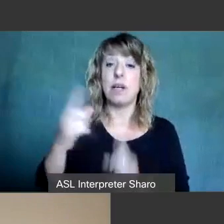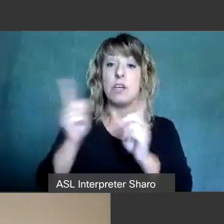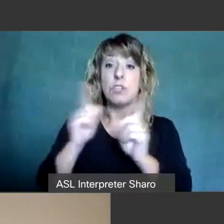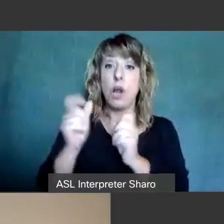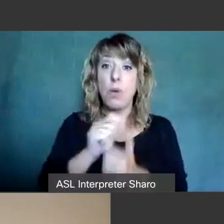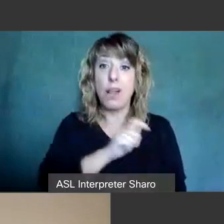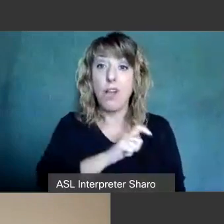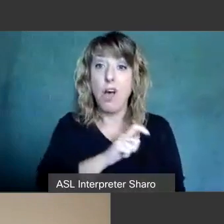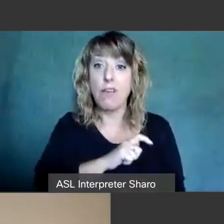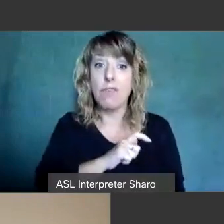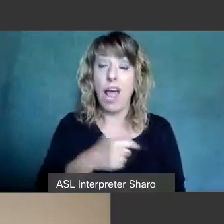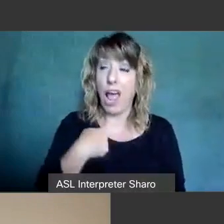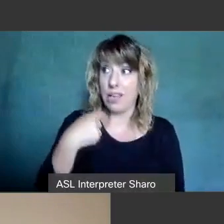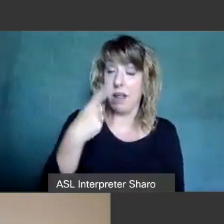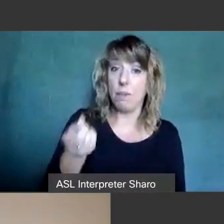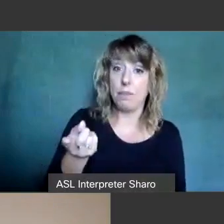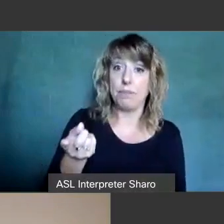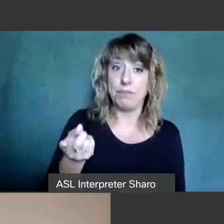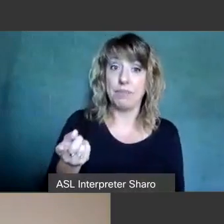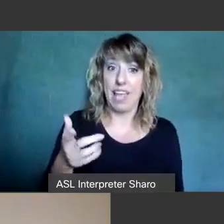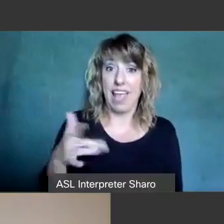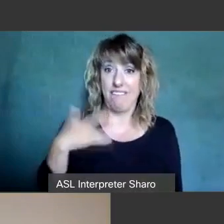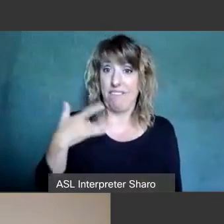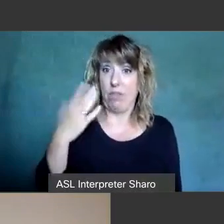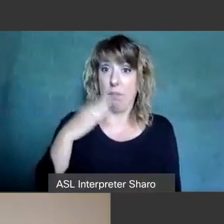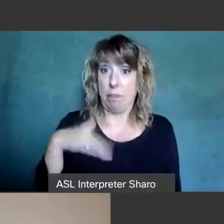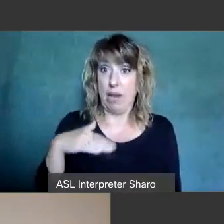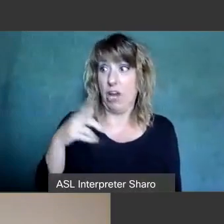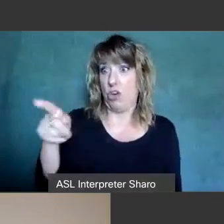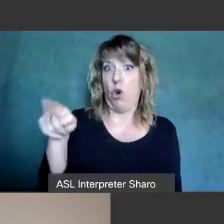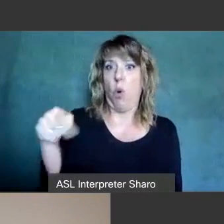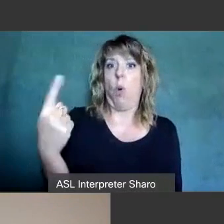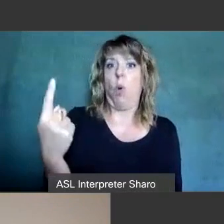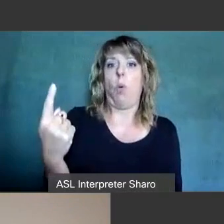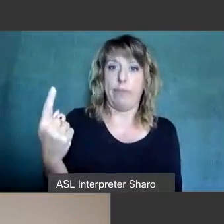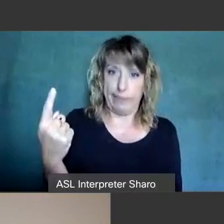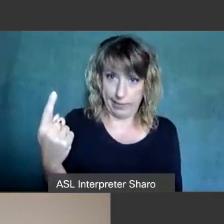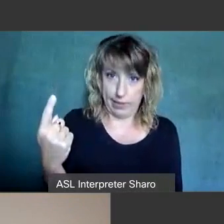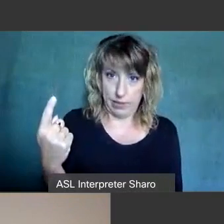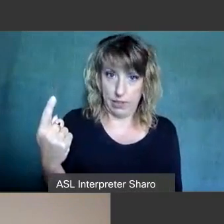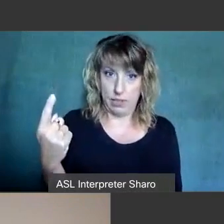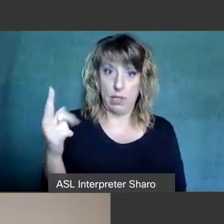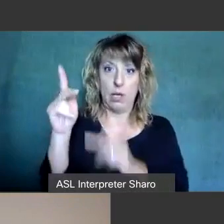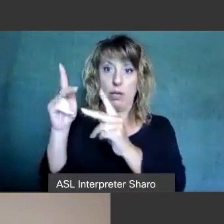enforcement one of the things i say to them is i feel bad that you're the only side of this equation that i'm able to instruct